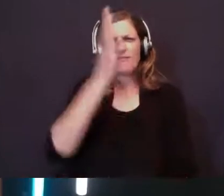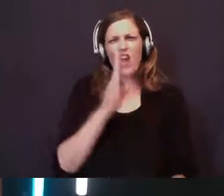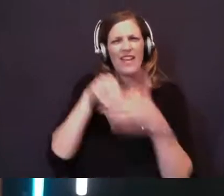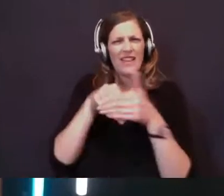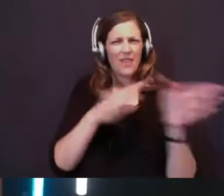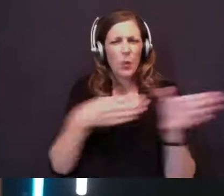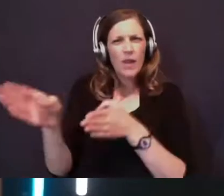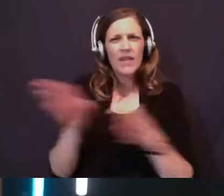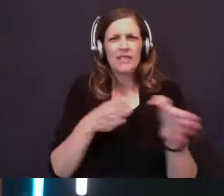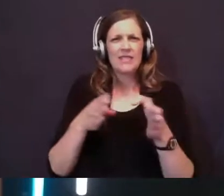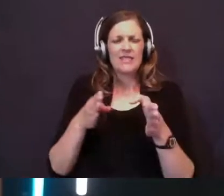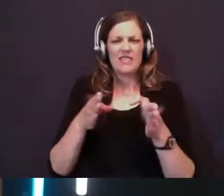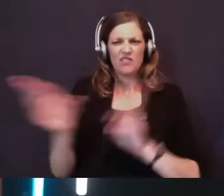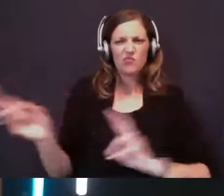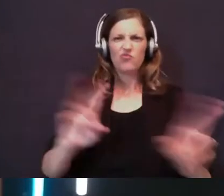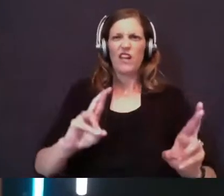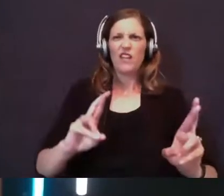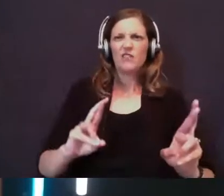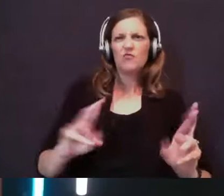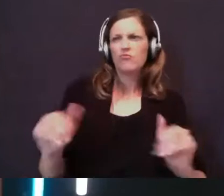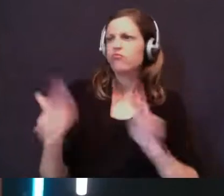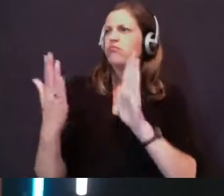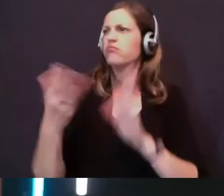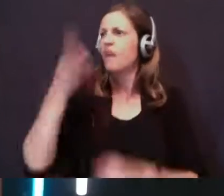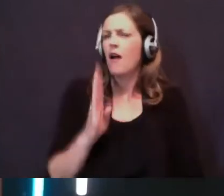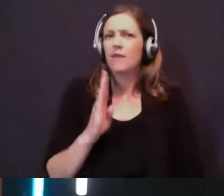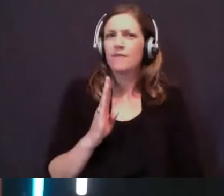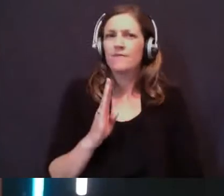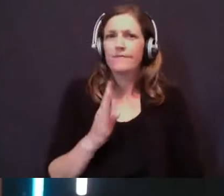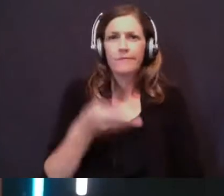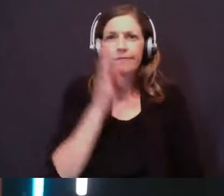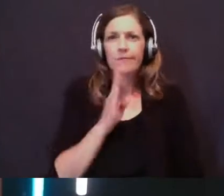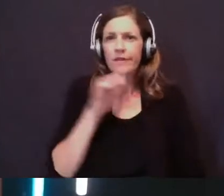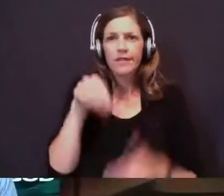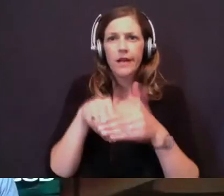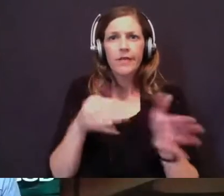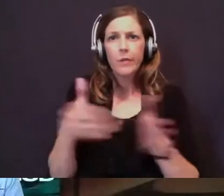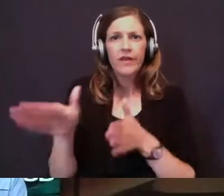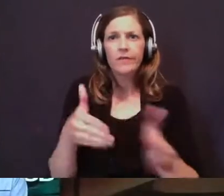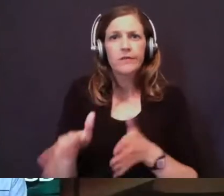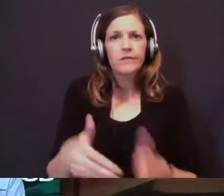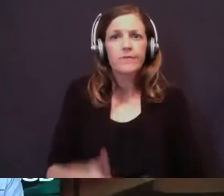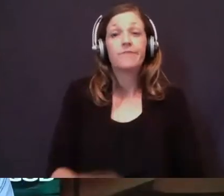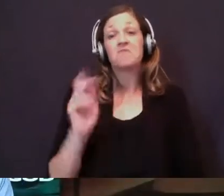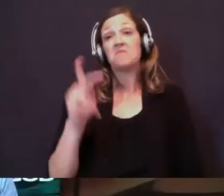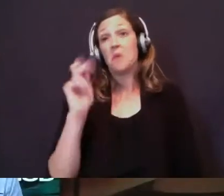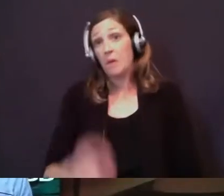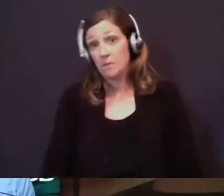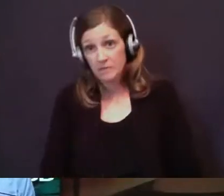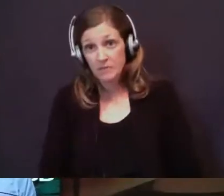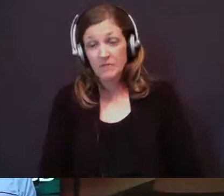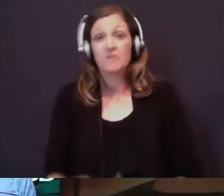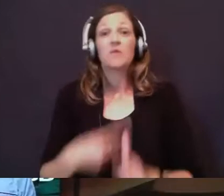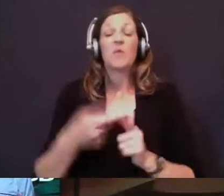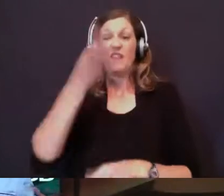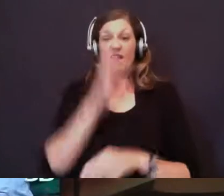And he's ready to contend with God. But God's not in the wind. Okay? So then God sends an